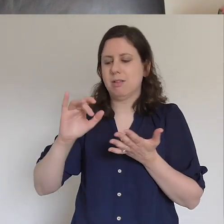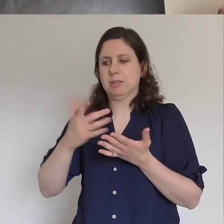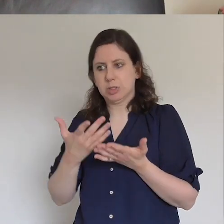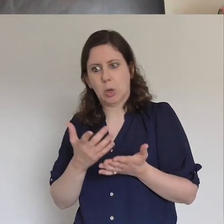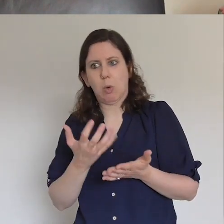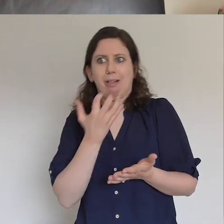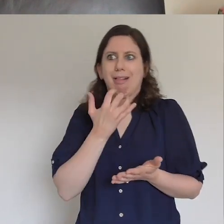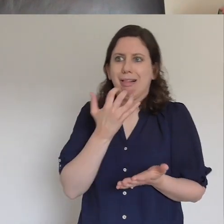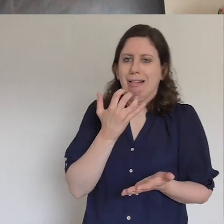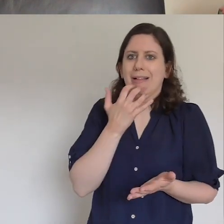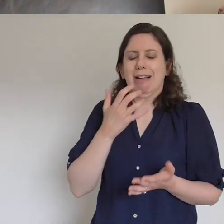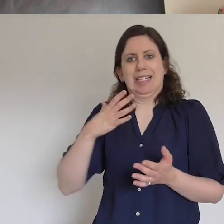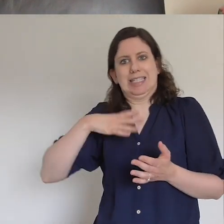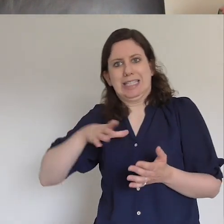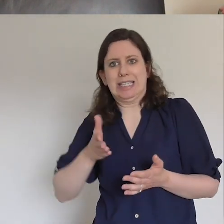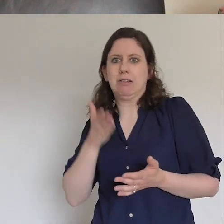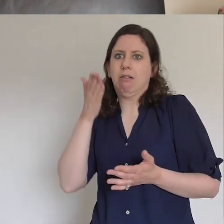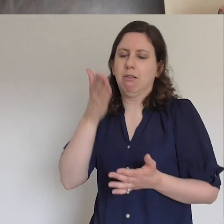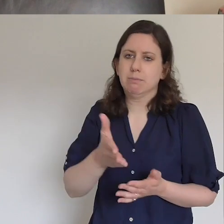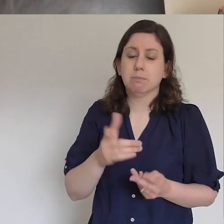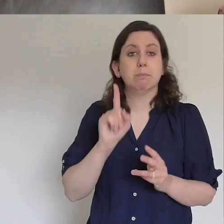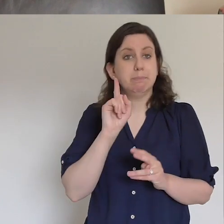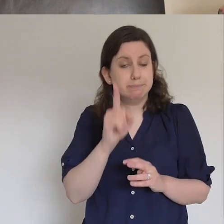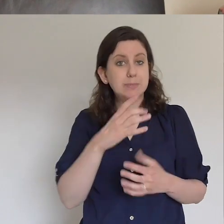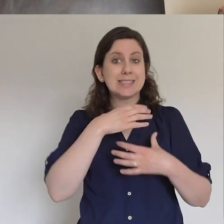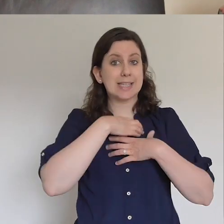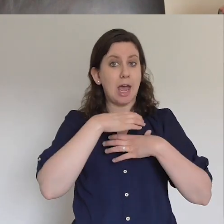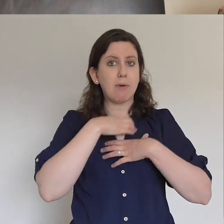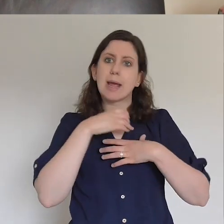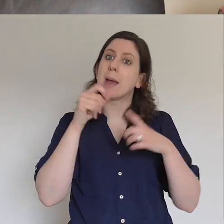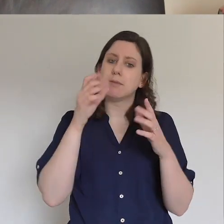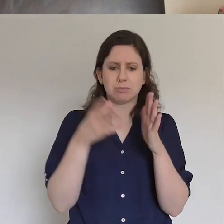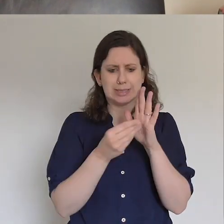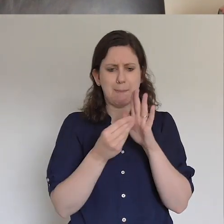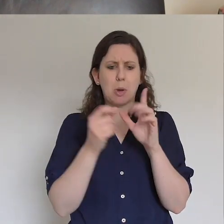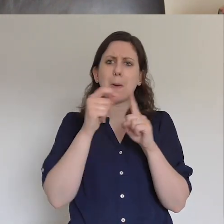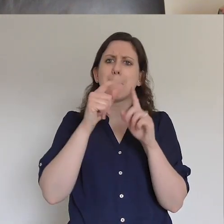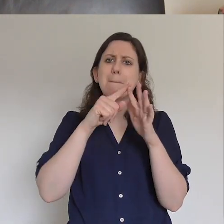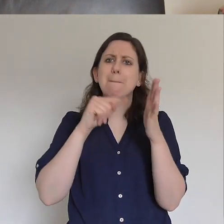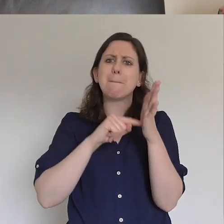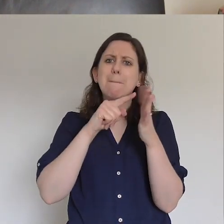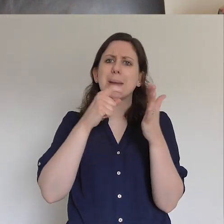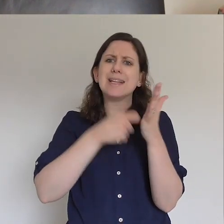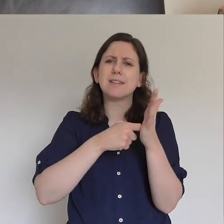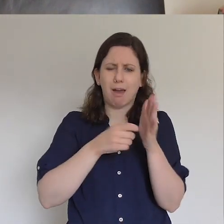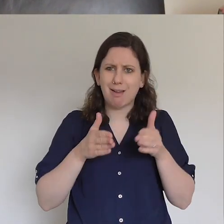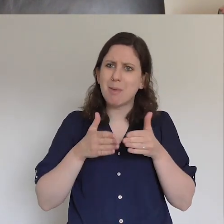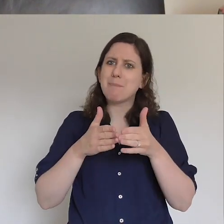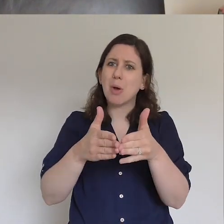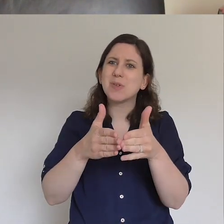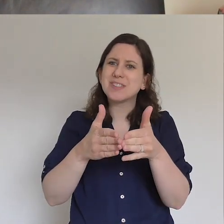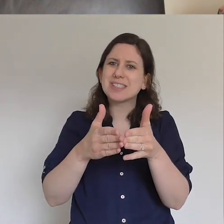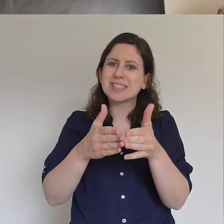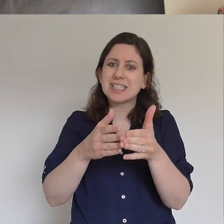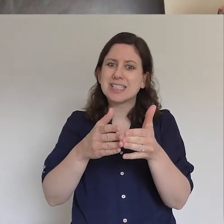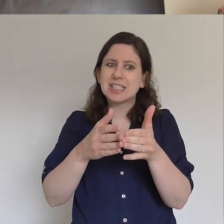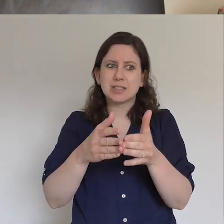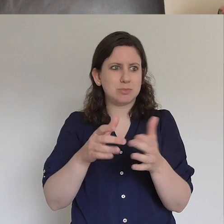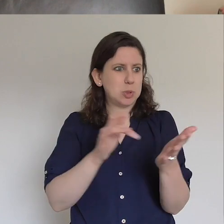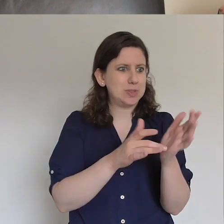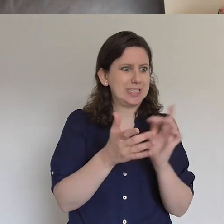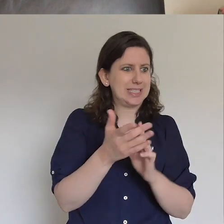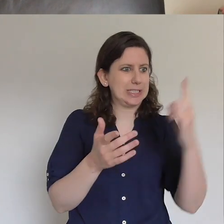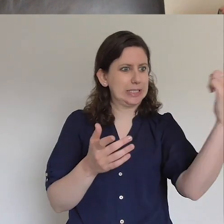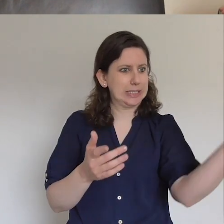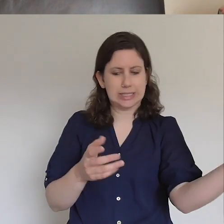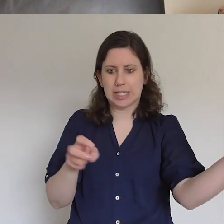but it is scary, it is scary, it's like when Peter got out of the boat to walk on the water, lots of people are knocking for that but you know what, fair play Peter, you got out of the